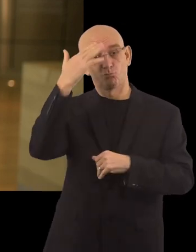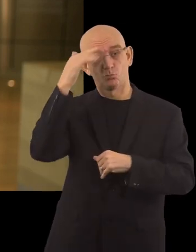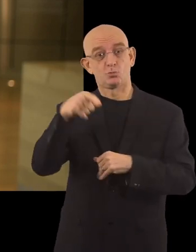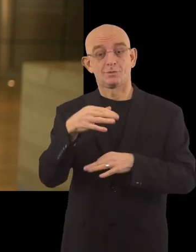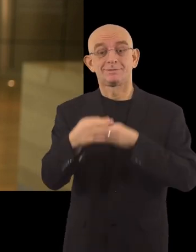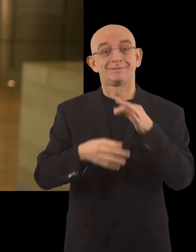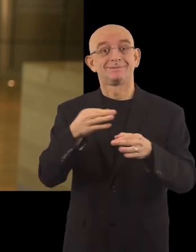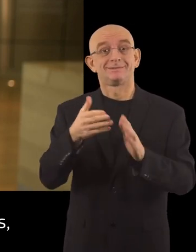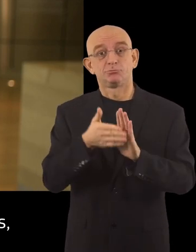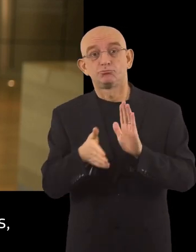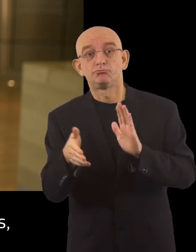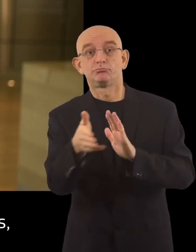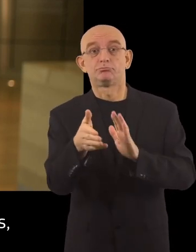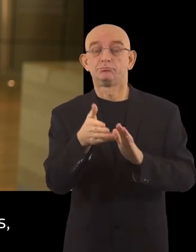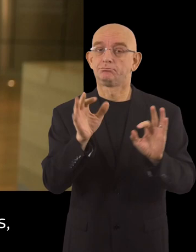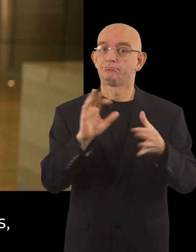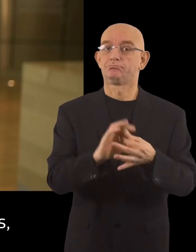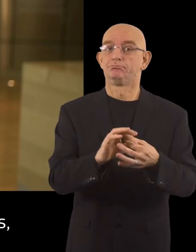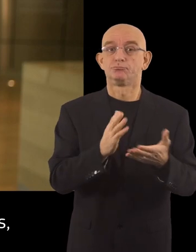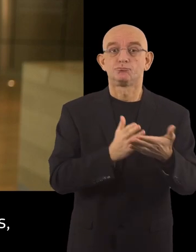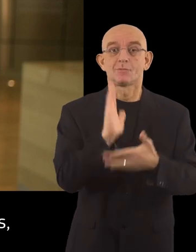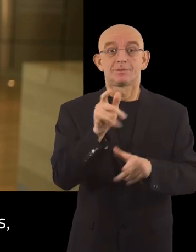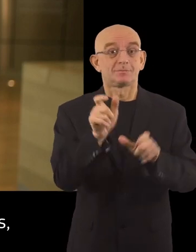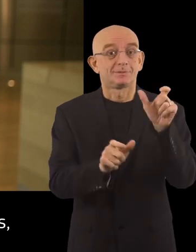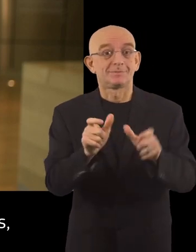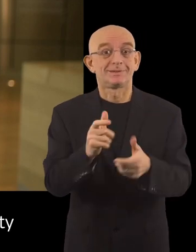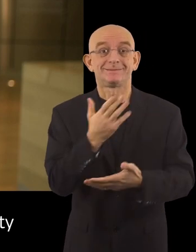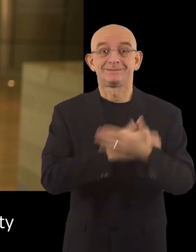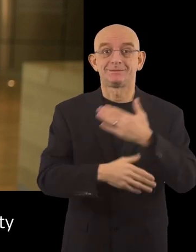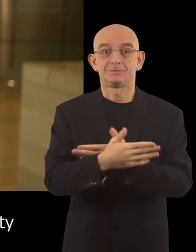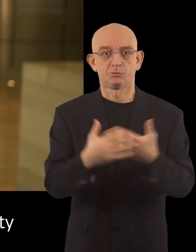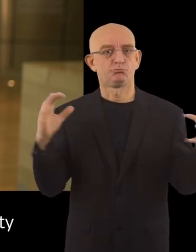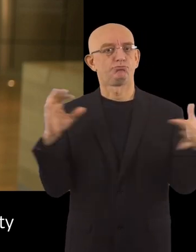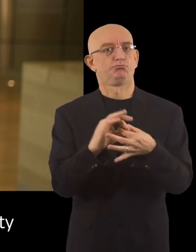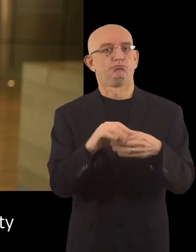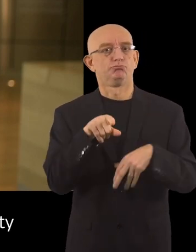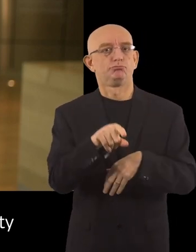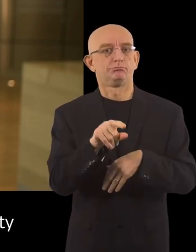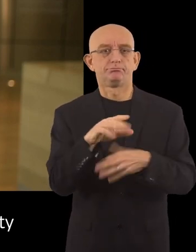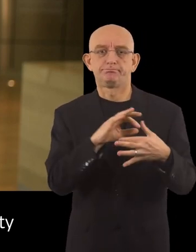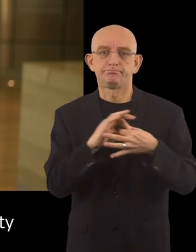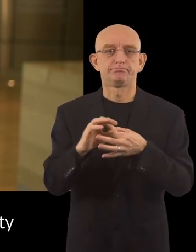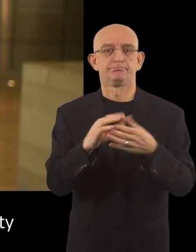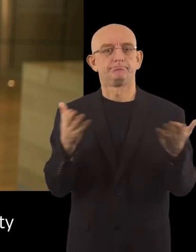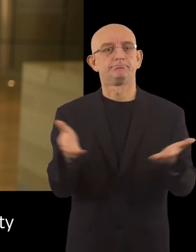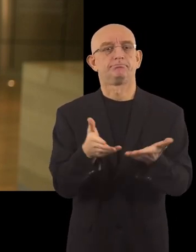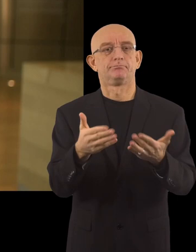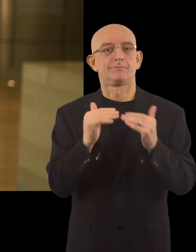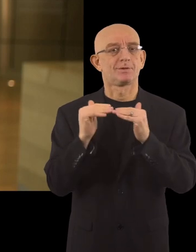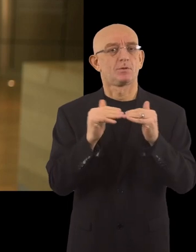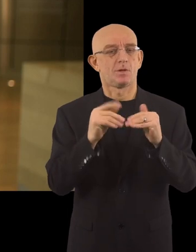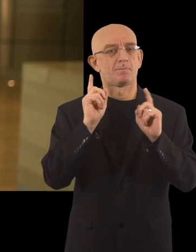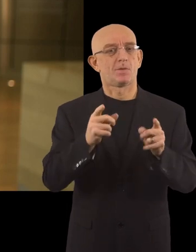know that the future strategy on the rights of persons with disabilities, which forms part of the Union of Equality,